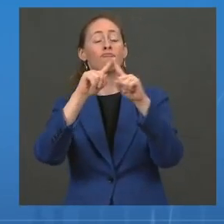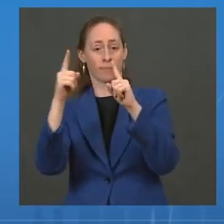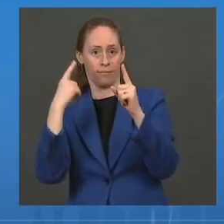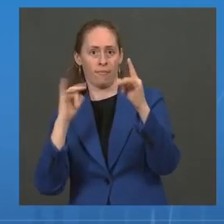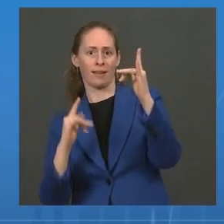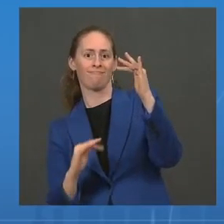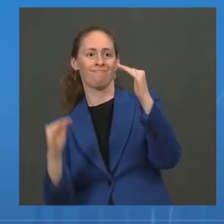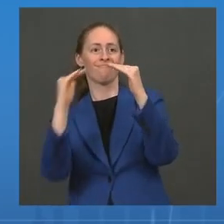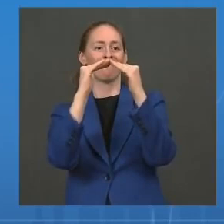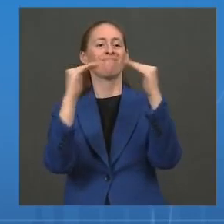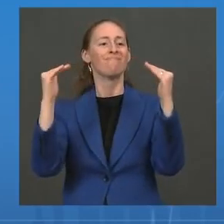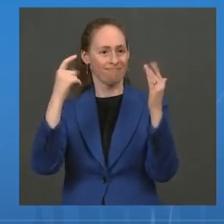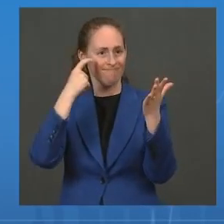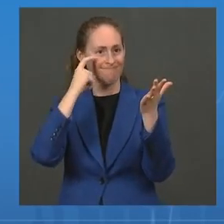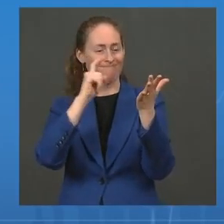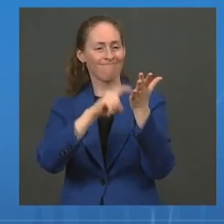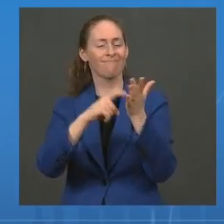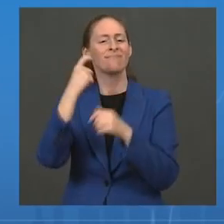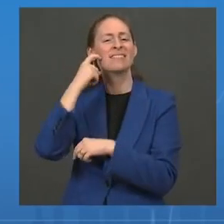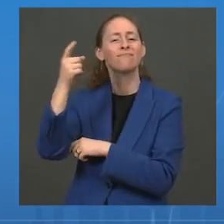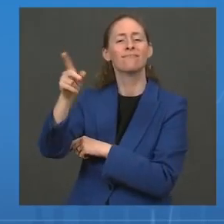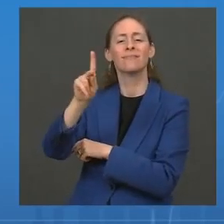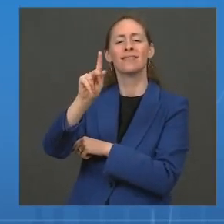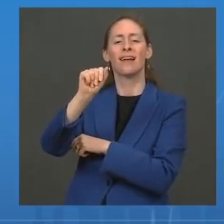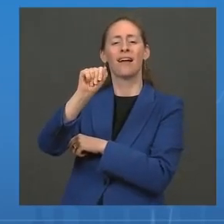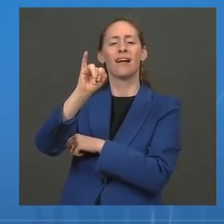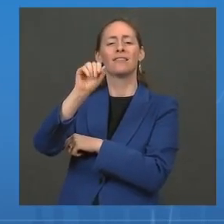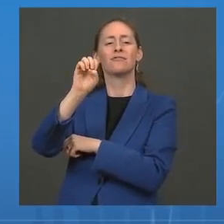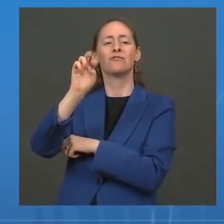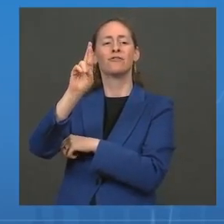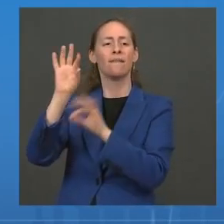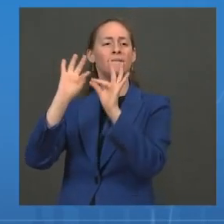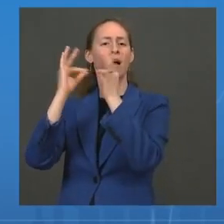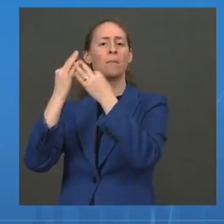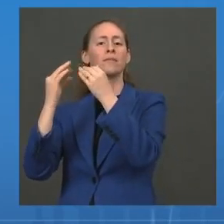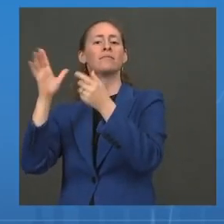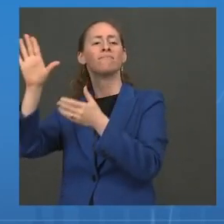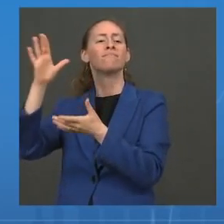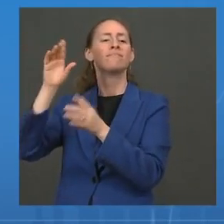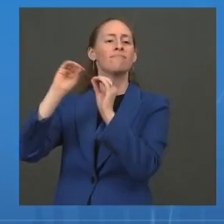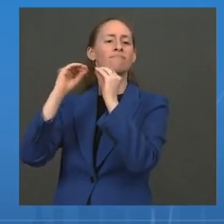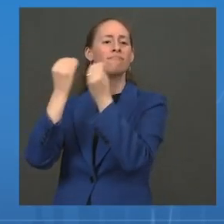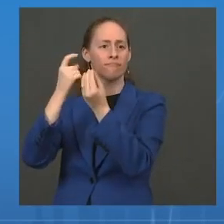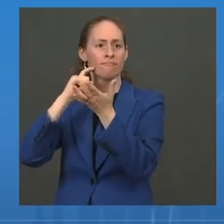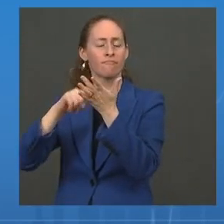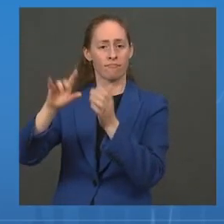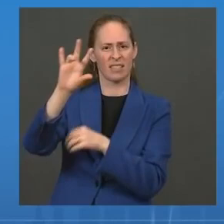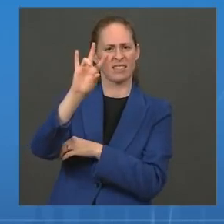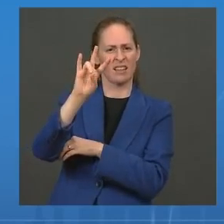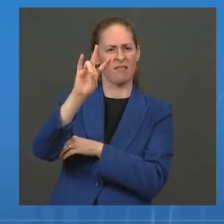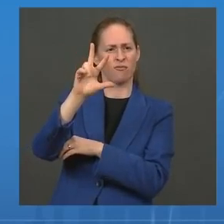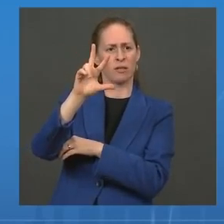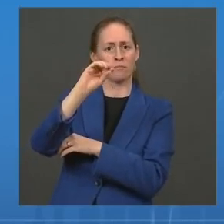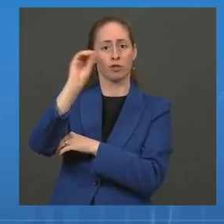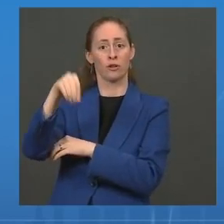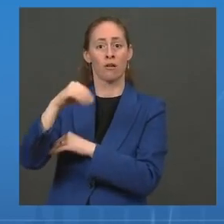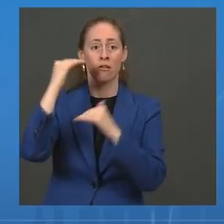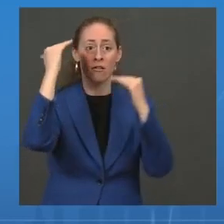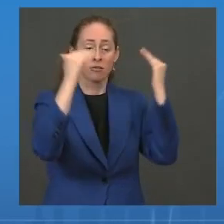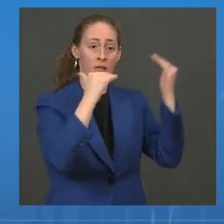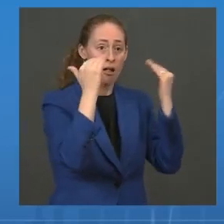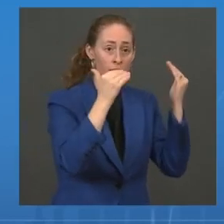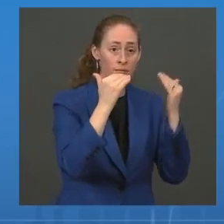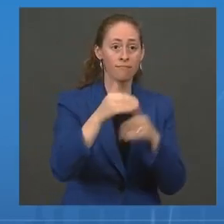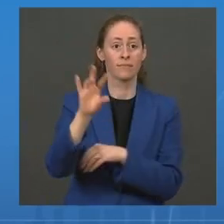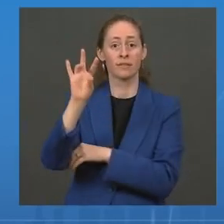Foundation survey showed that 73 percent of black adults, 72 percent of white adults, and